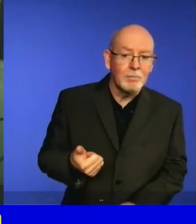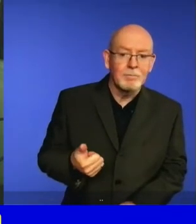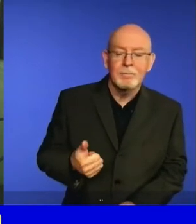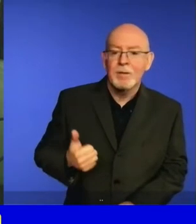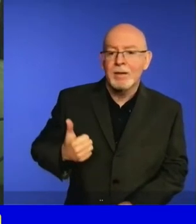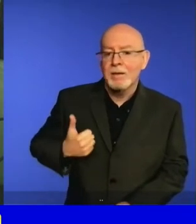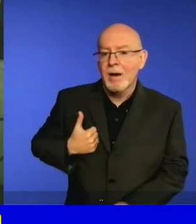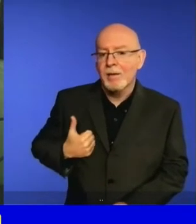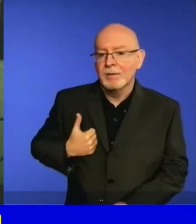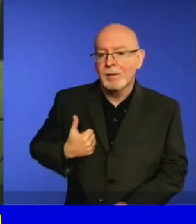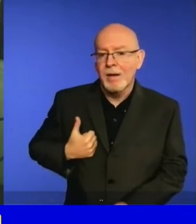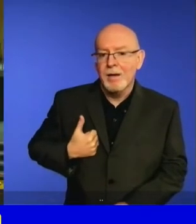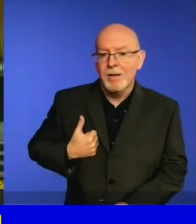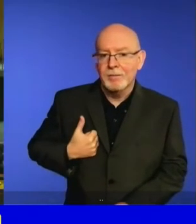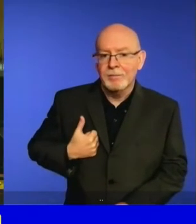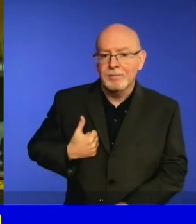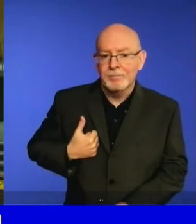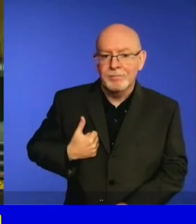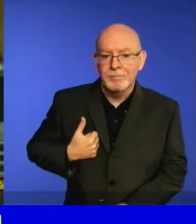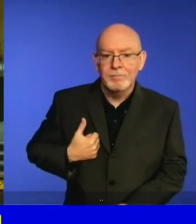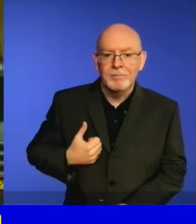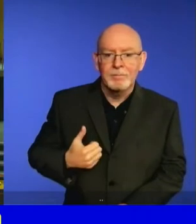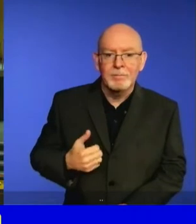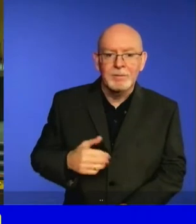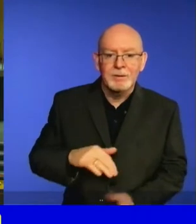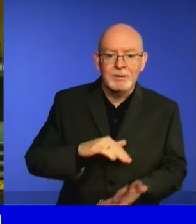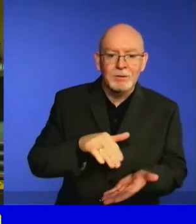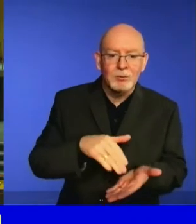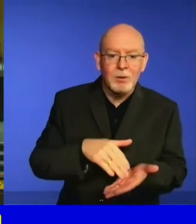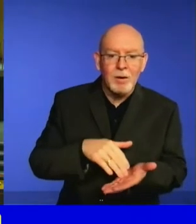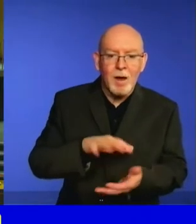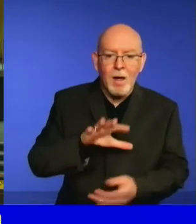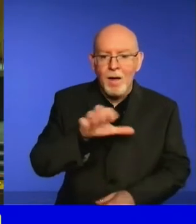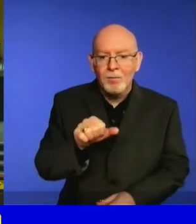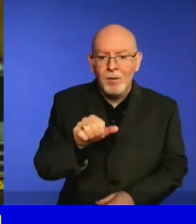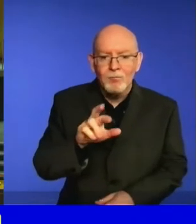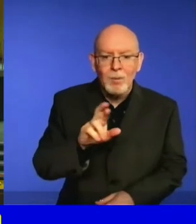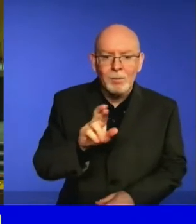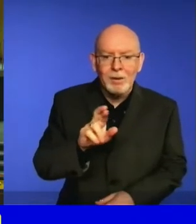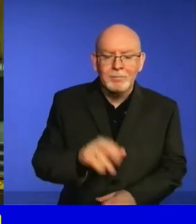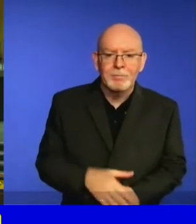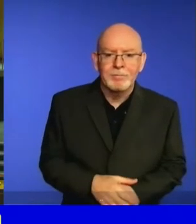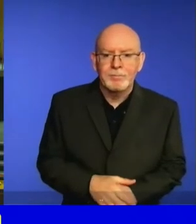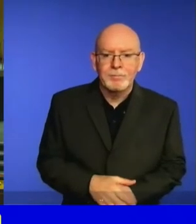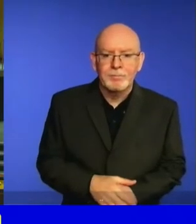Chile,